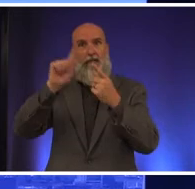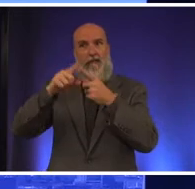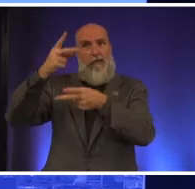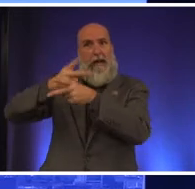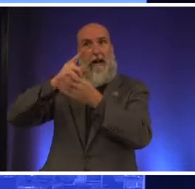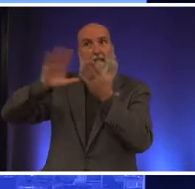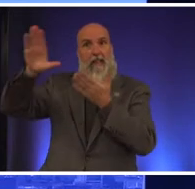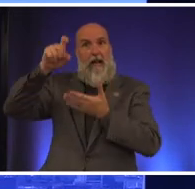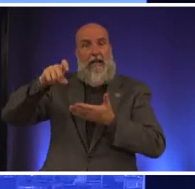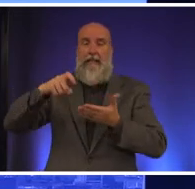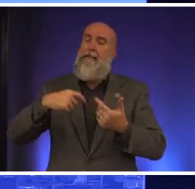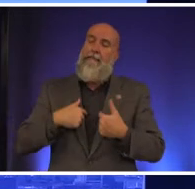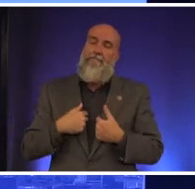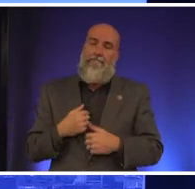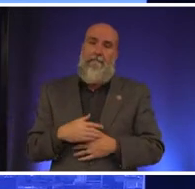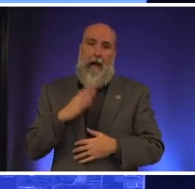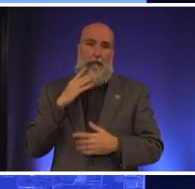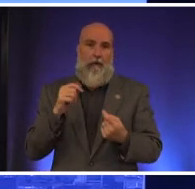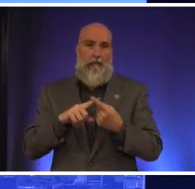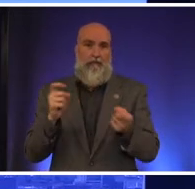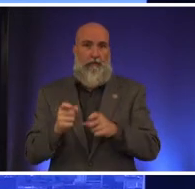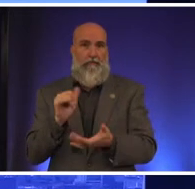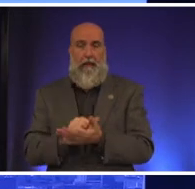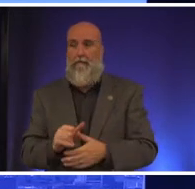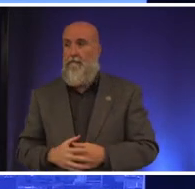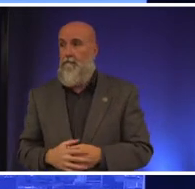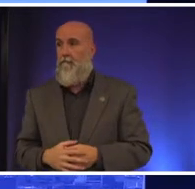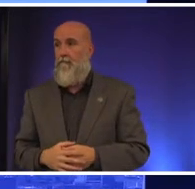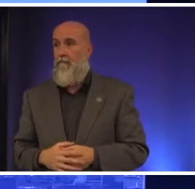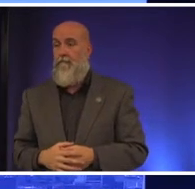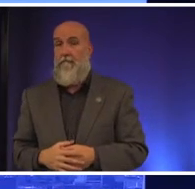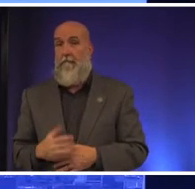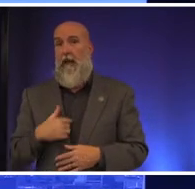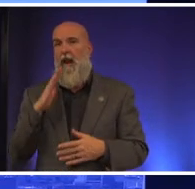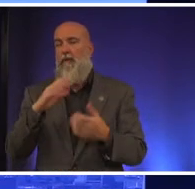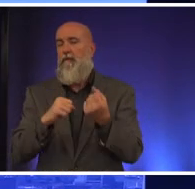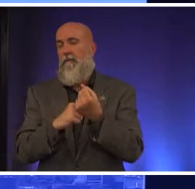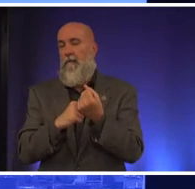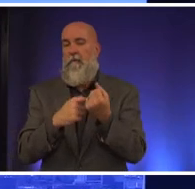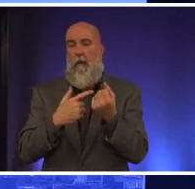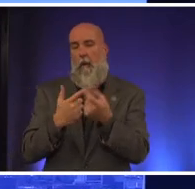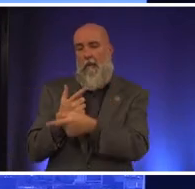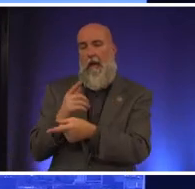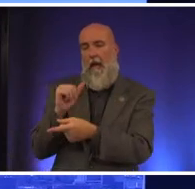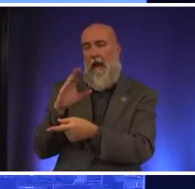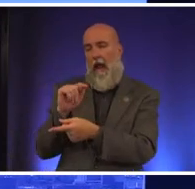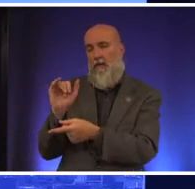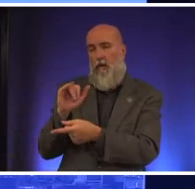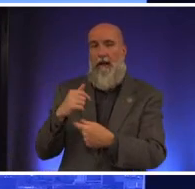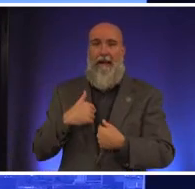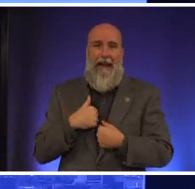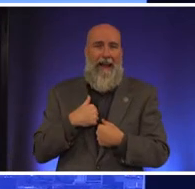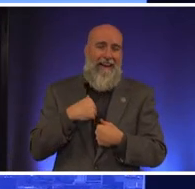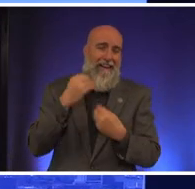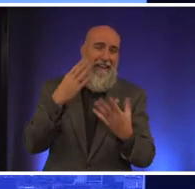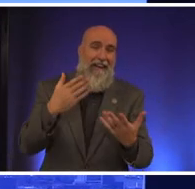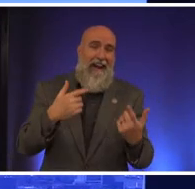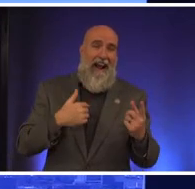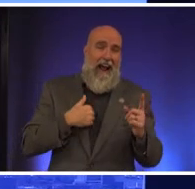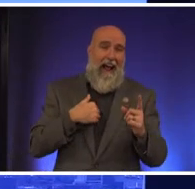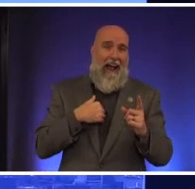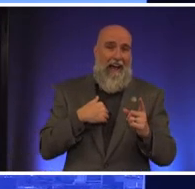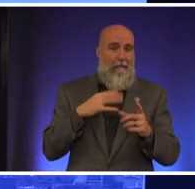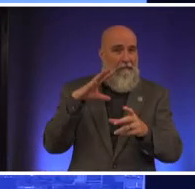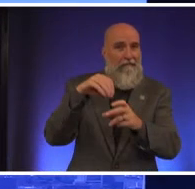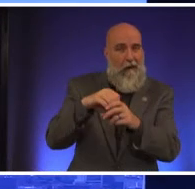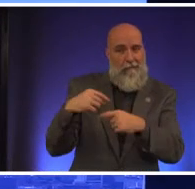they need i will have their back and i want to say that i support that that act as well and have been on the front line